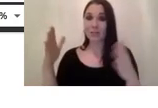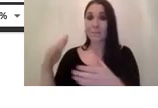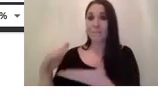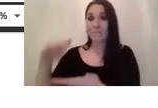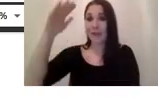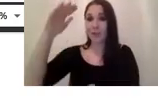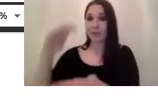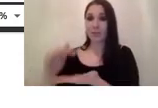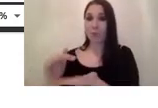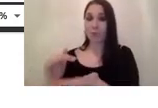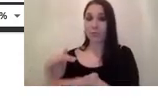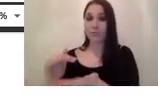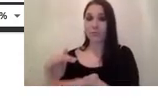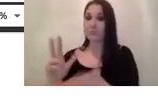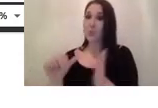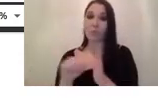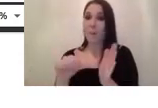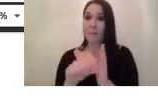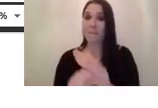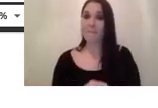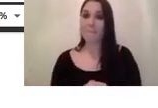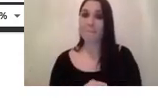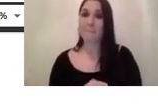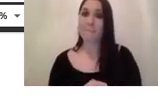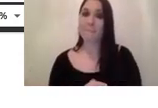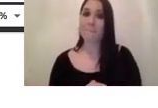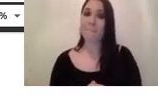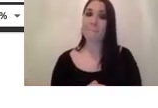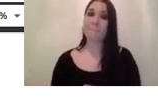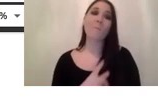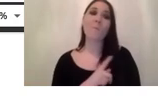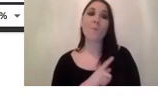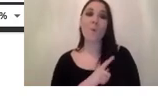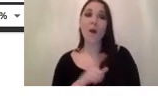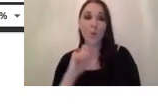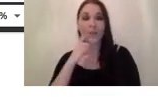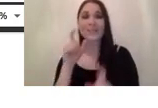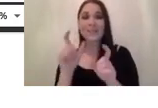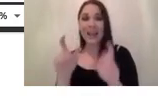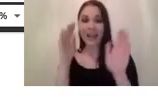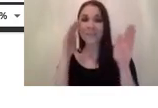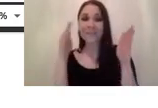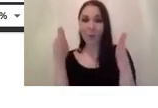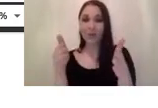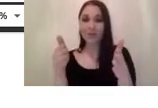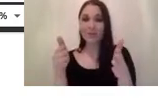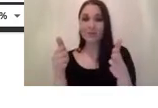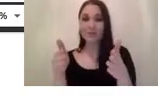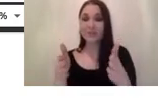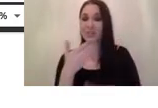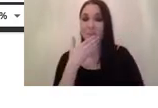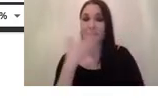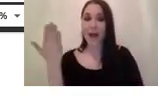um you will have no problem because the bottle will uh will stay in focus no matter the the distance to the